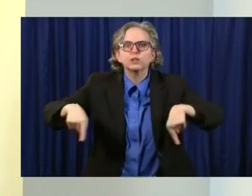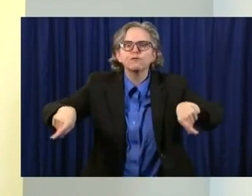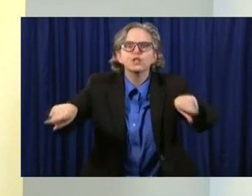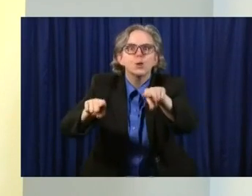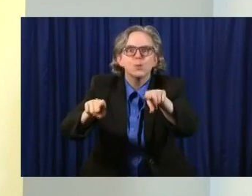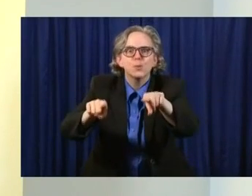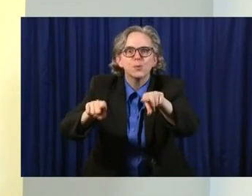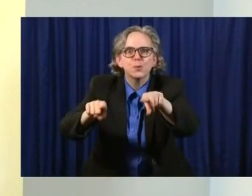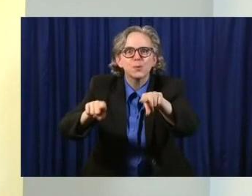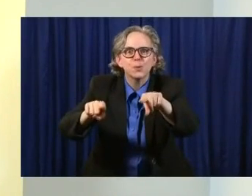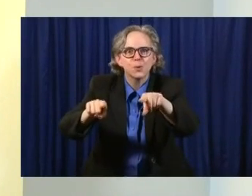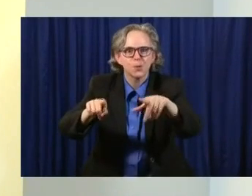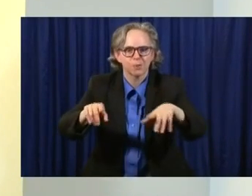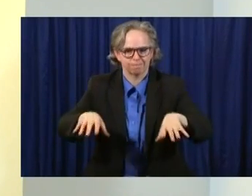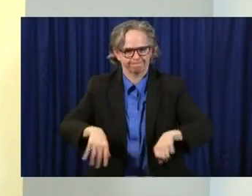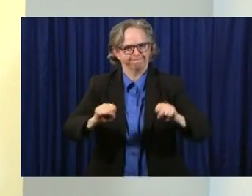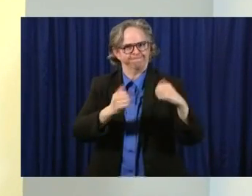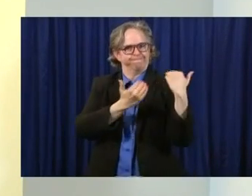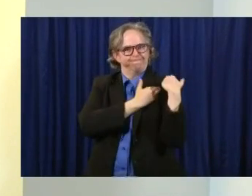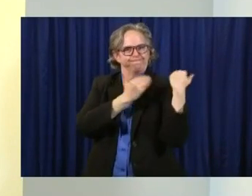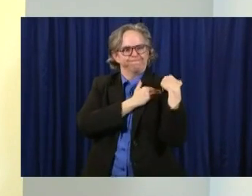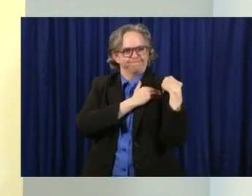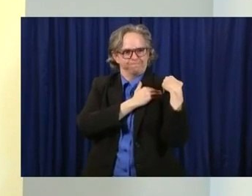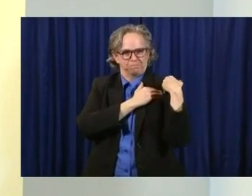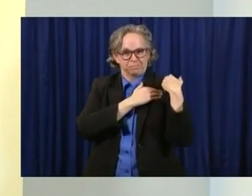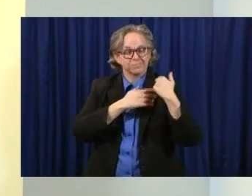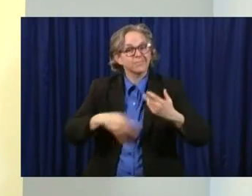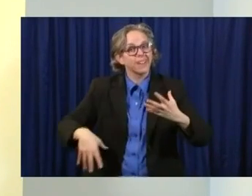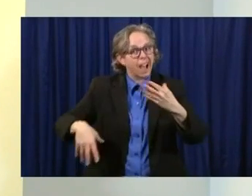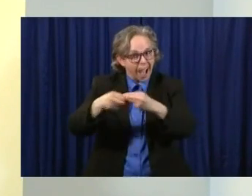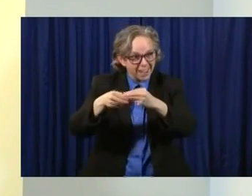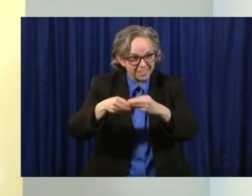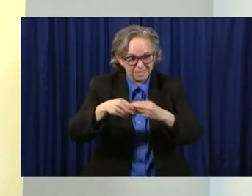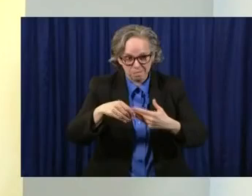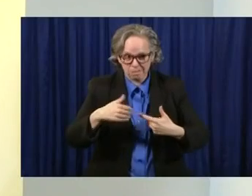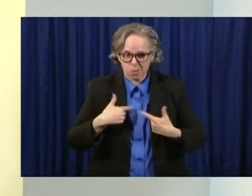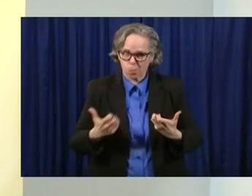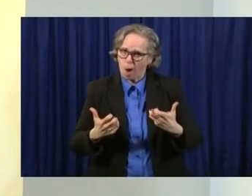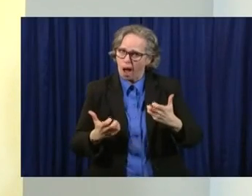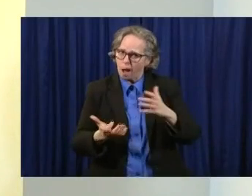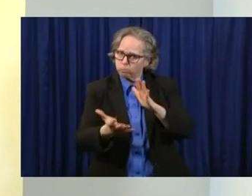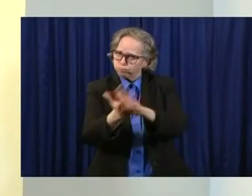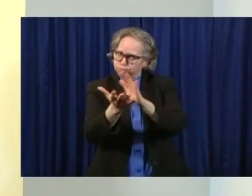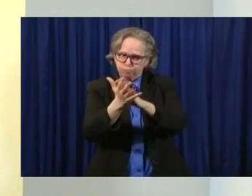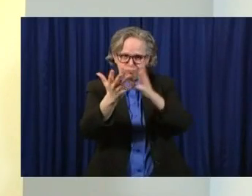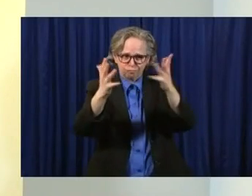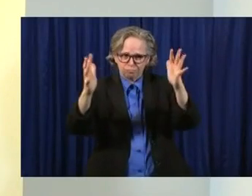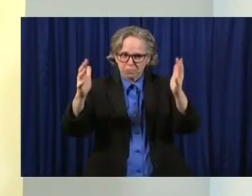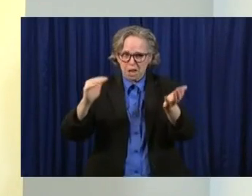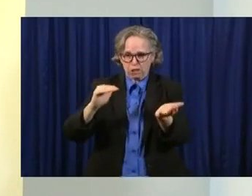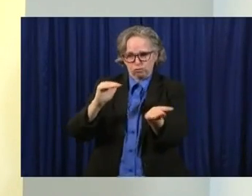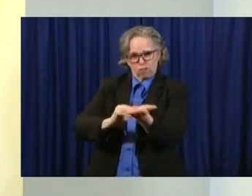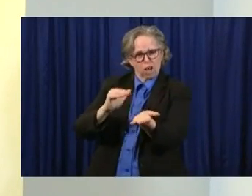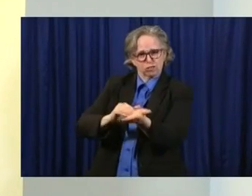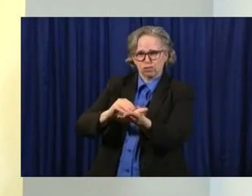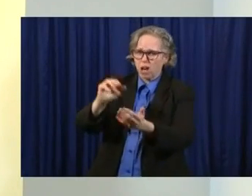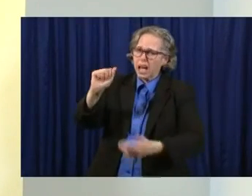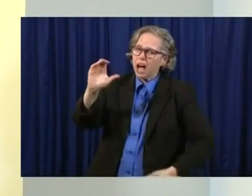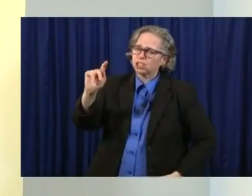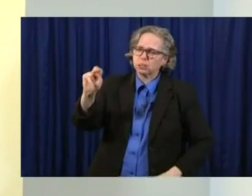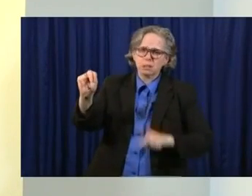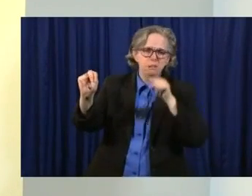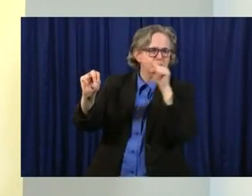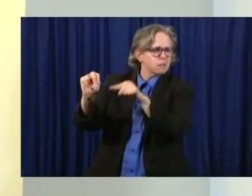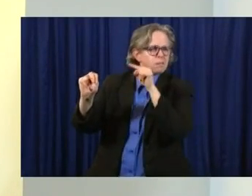But I also want to say that we're in this position, and I want to give credit where credit's due. Dr. Acton sent out the early warning